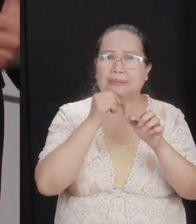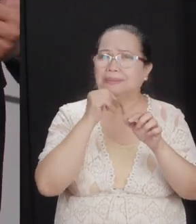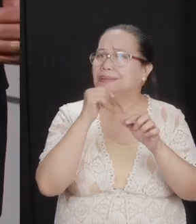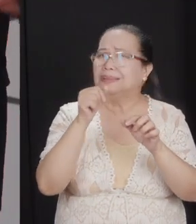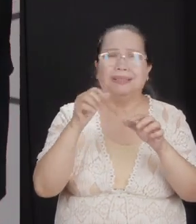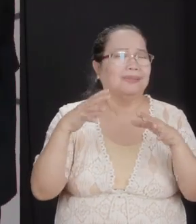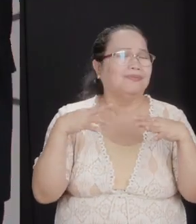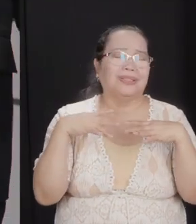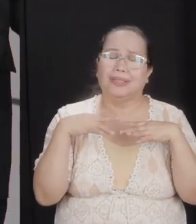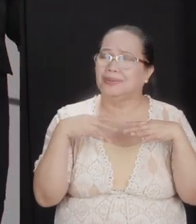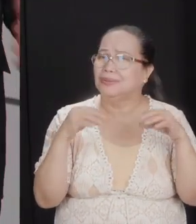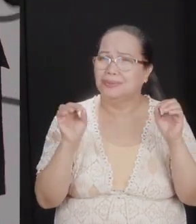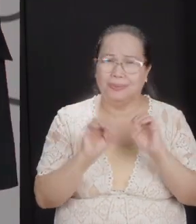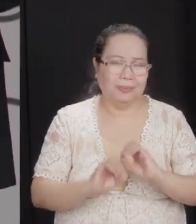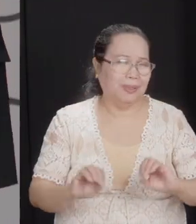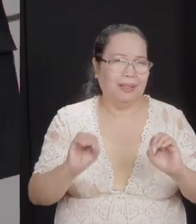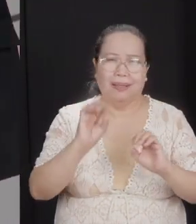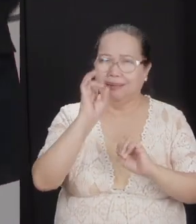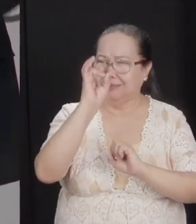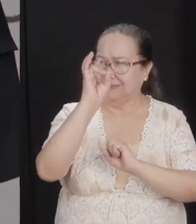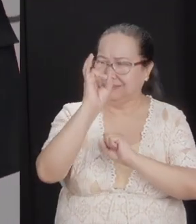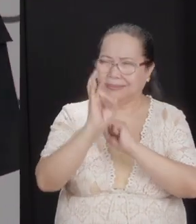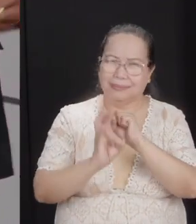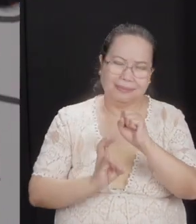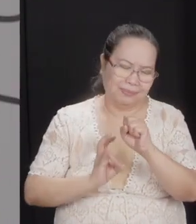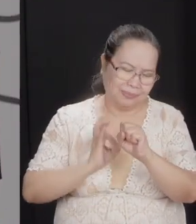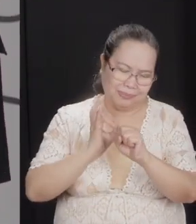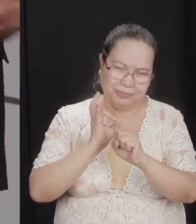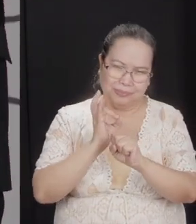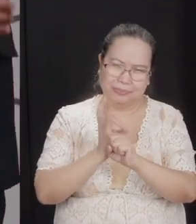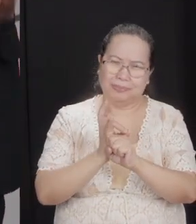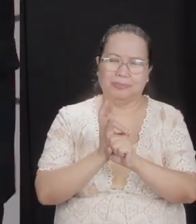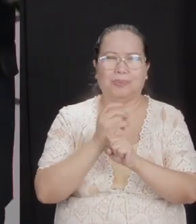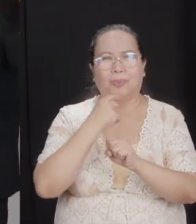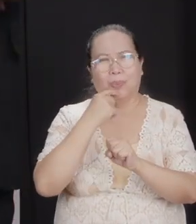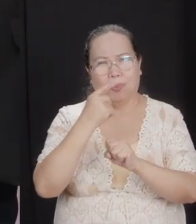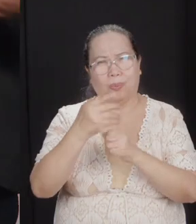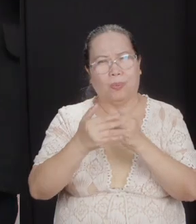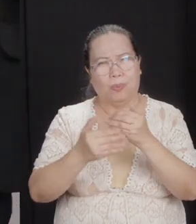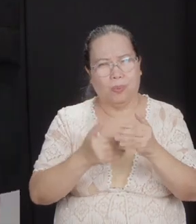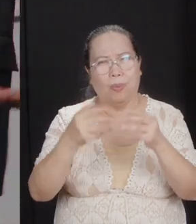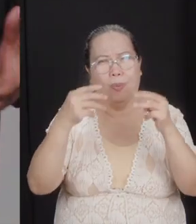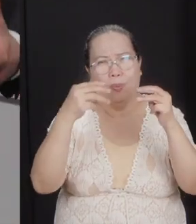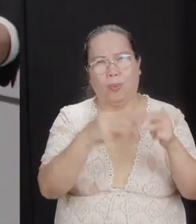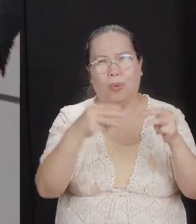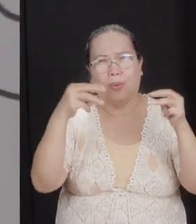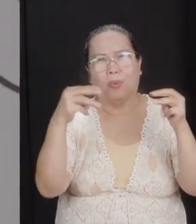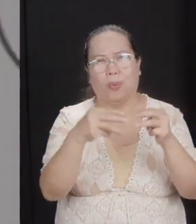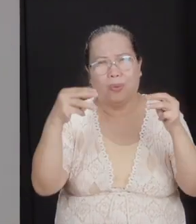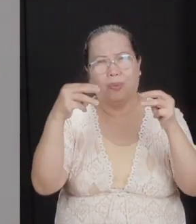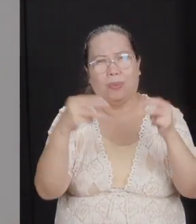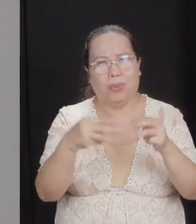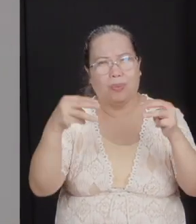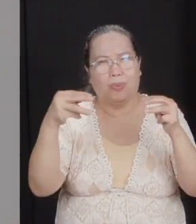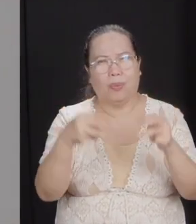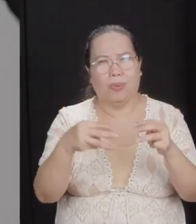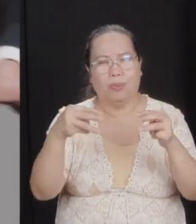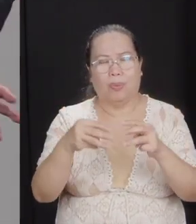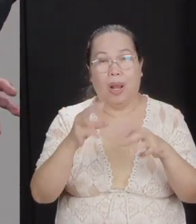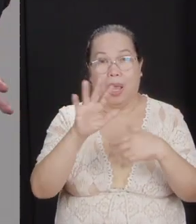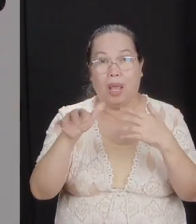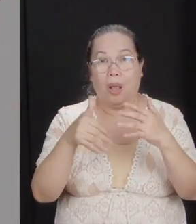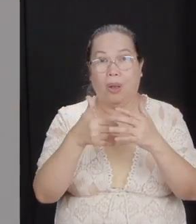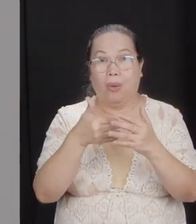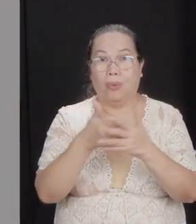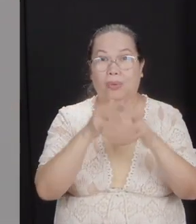have vacations. The seven years was a constant grind of war after war after war until they had conquered the entirety